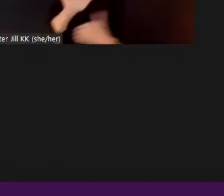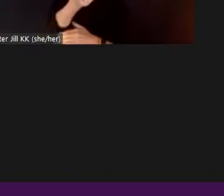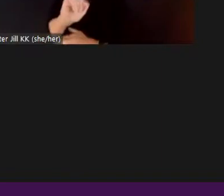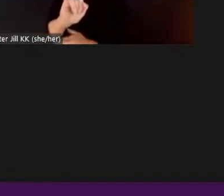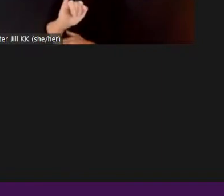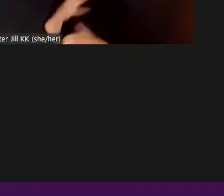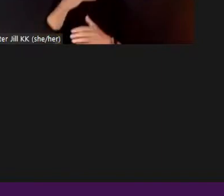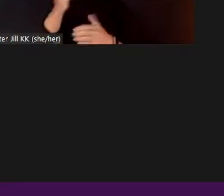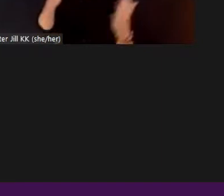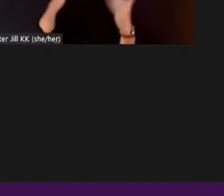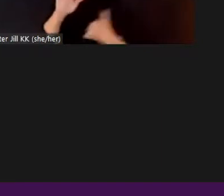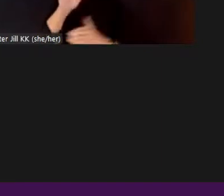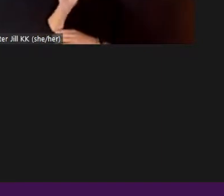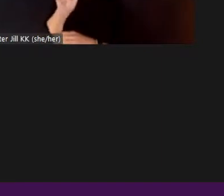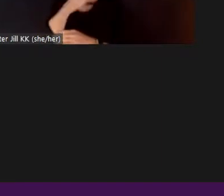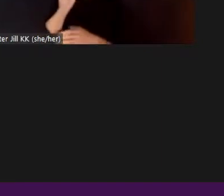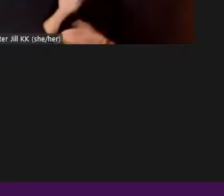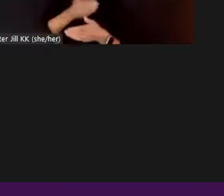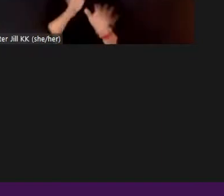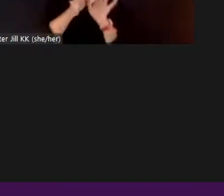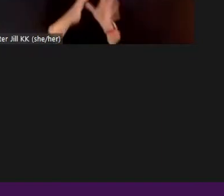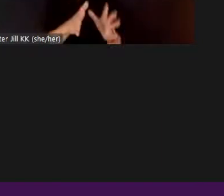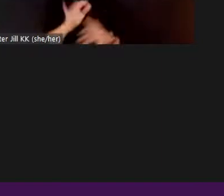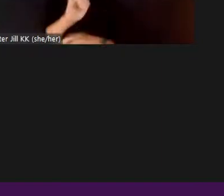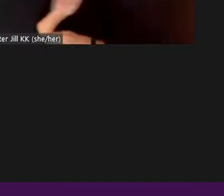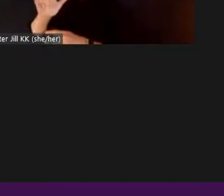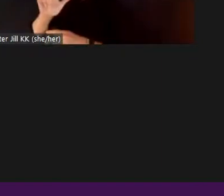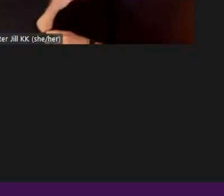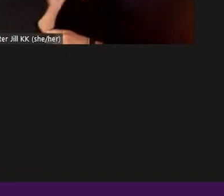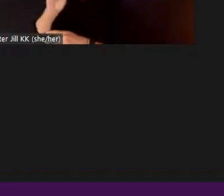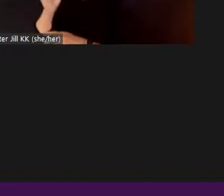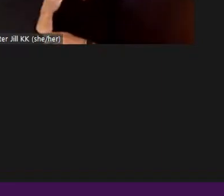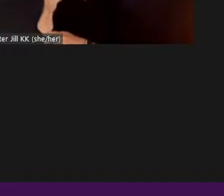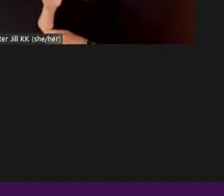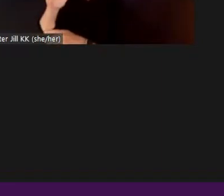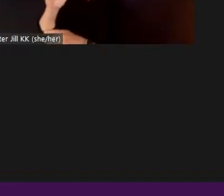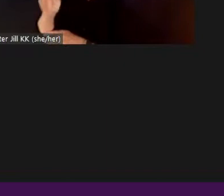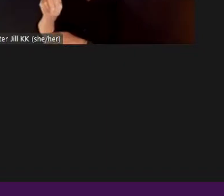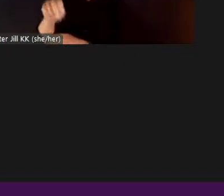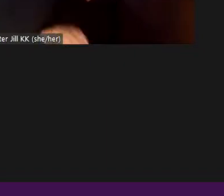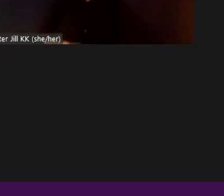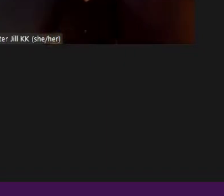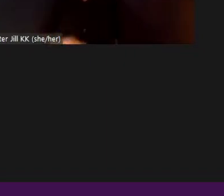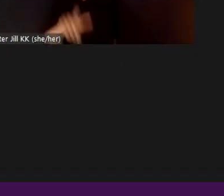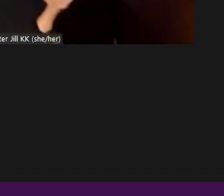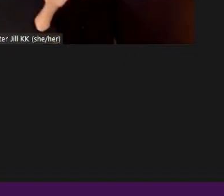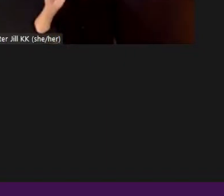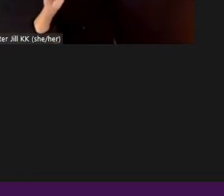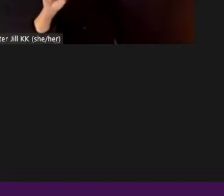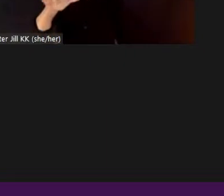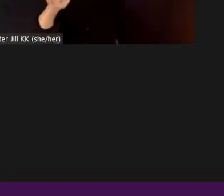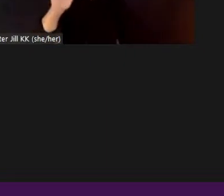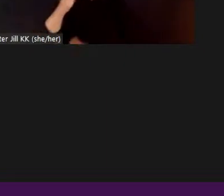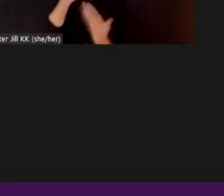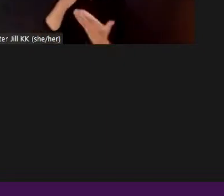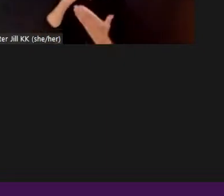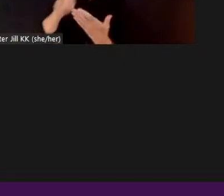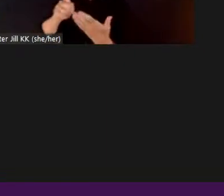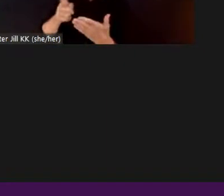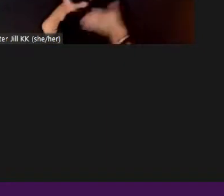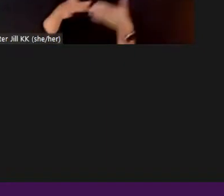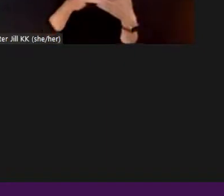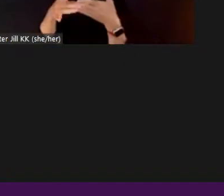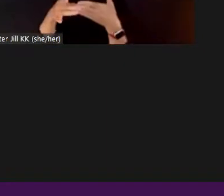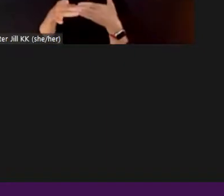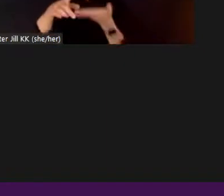interpreters, Jill and Shannon. Leslie, thank you so much for moderating and leading our discussion today. You have a